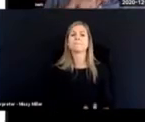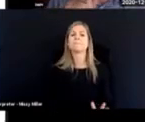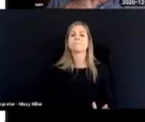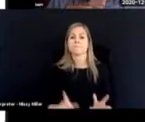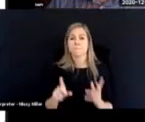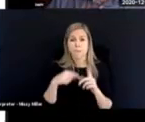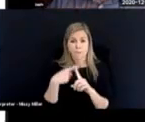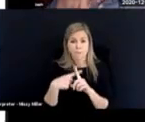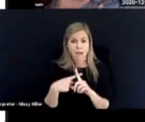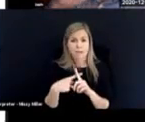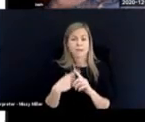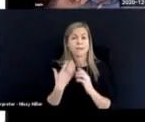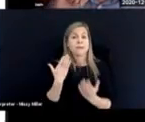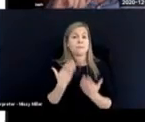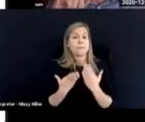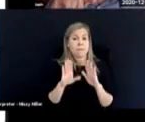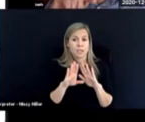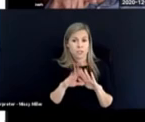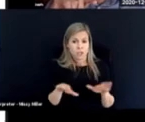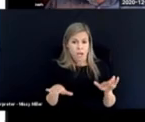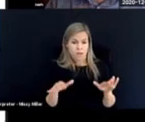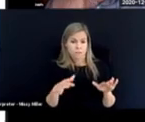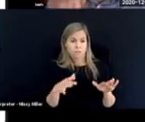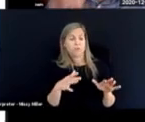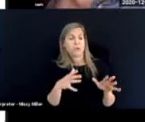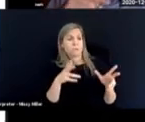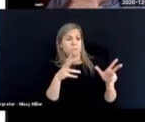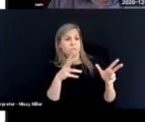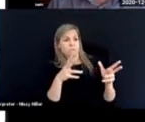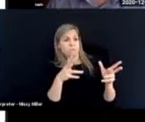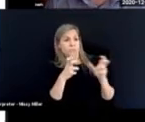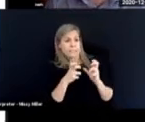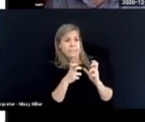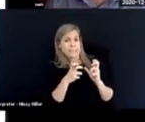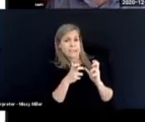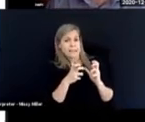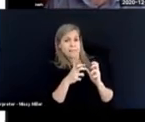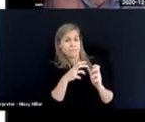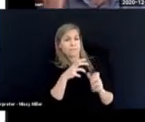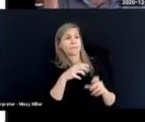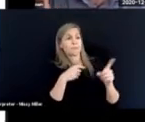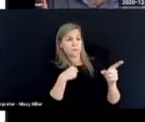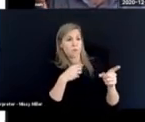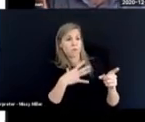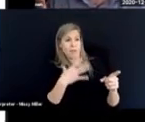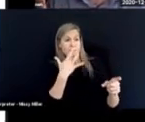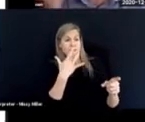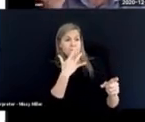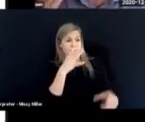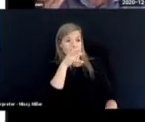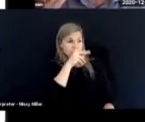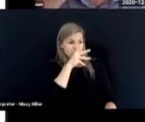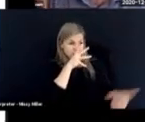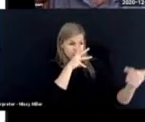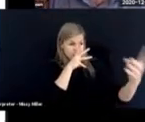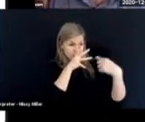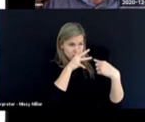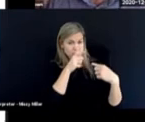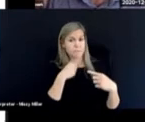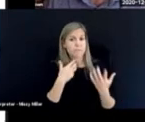for a child to like to receive language through speech.